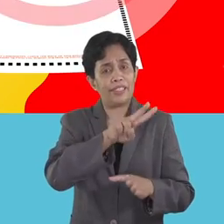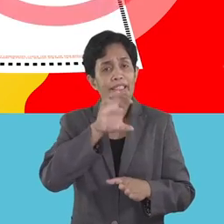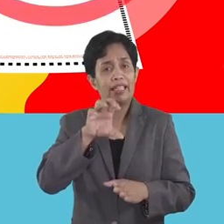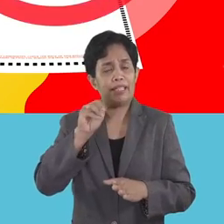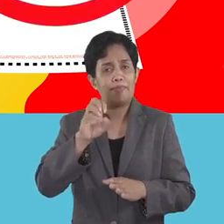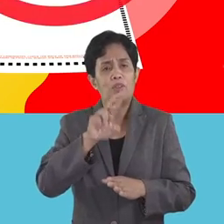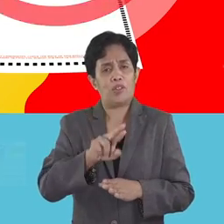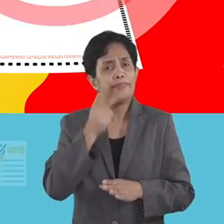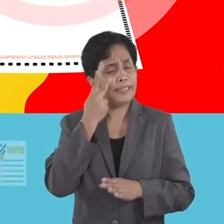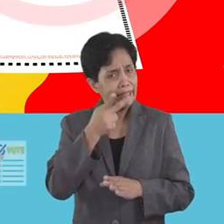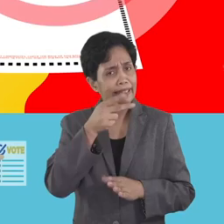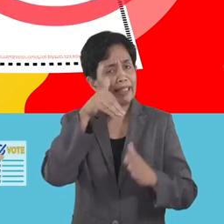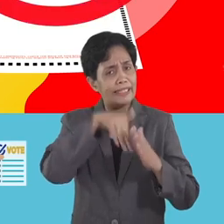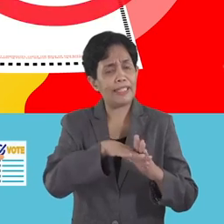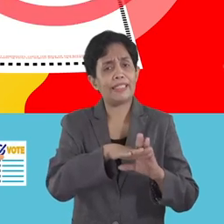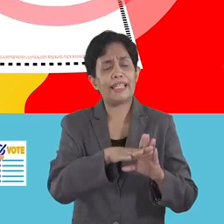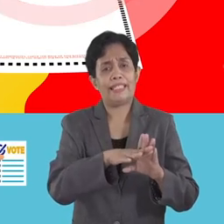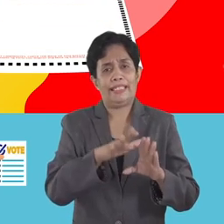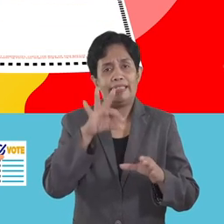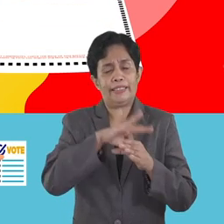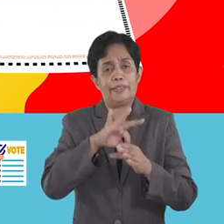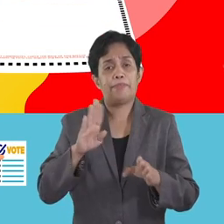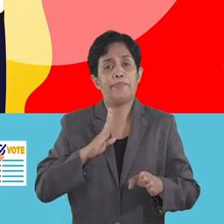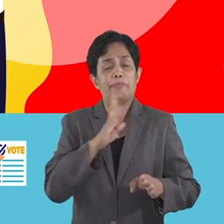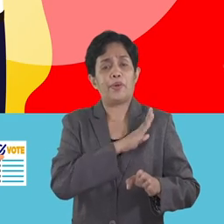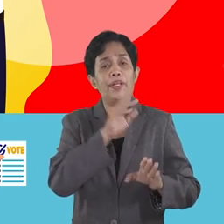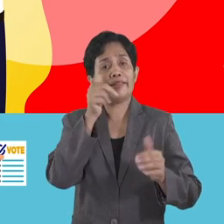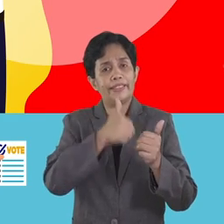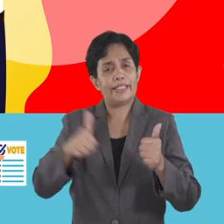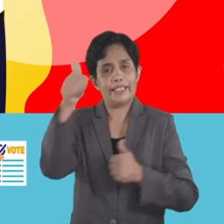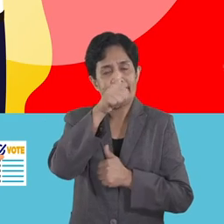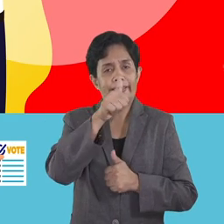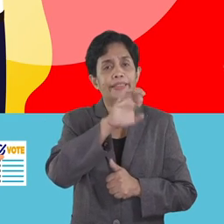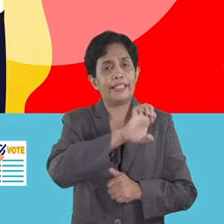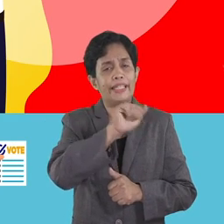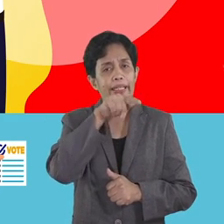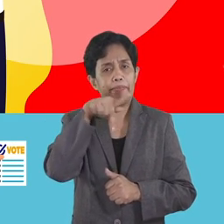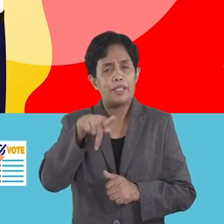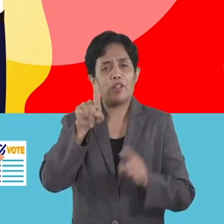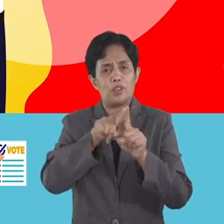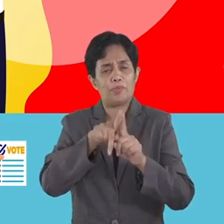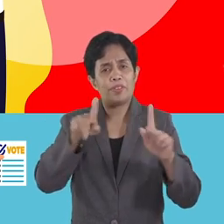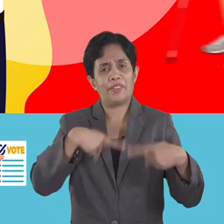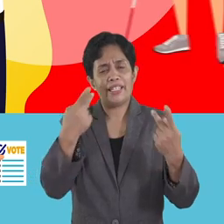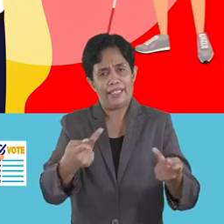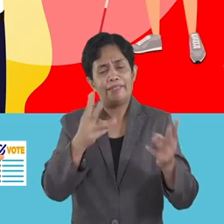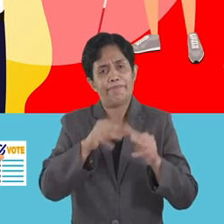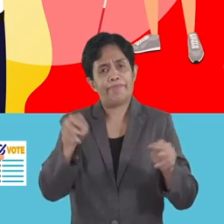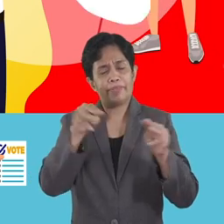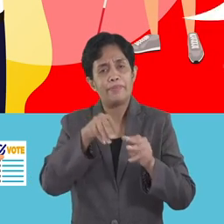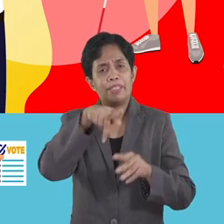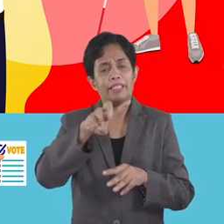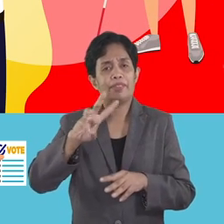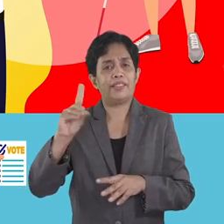or see it inserted by the electoral board chair. EAPPs also cater mainly to PWD and senior